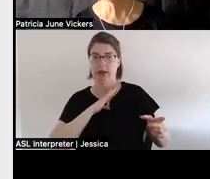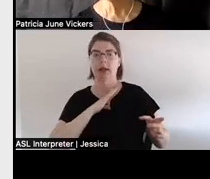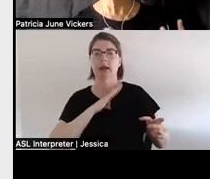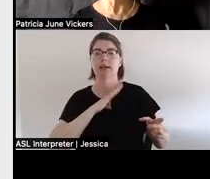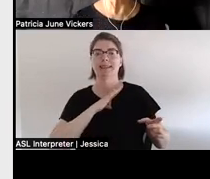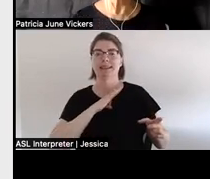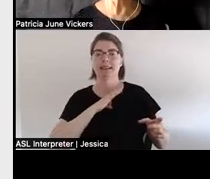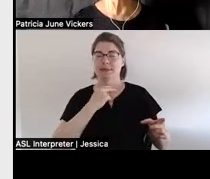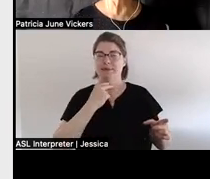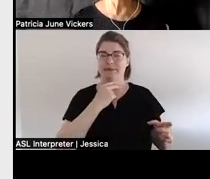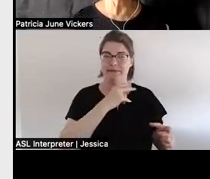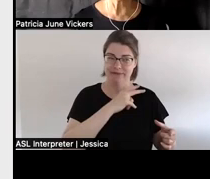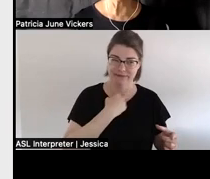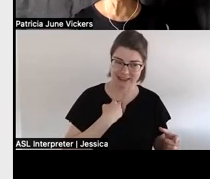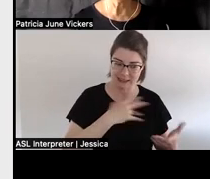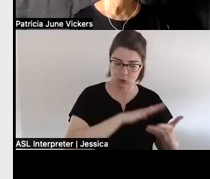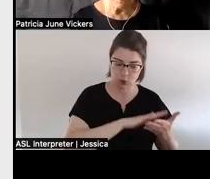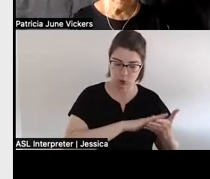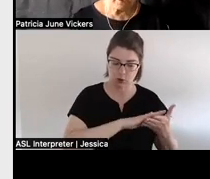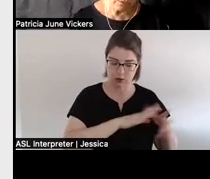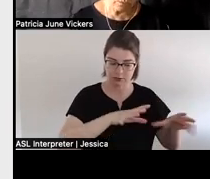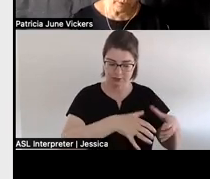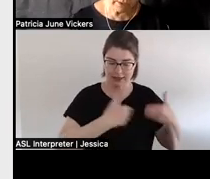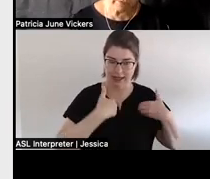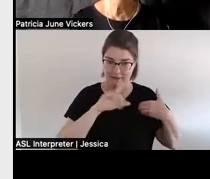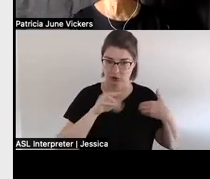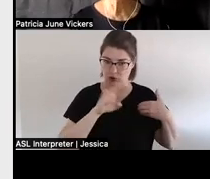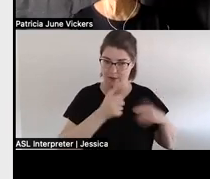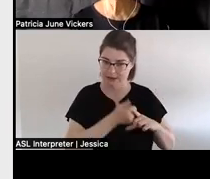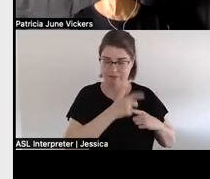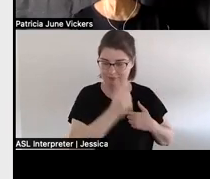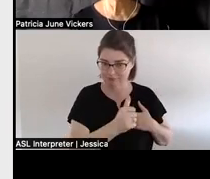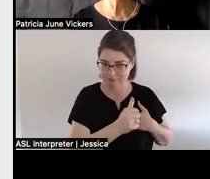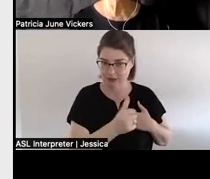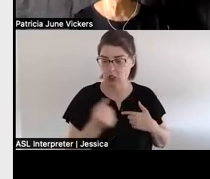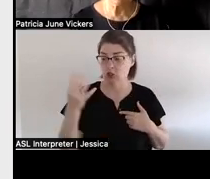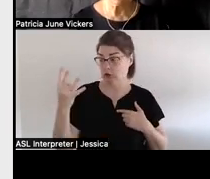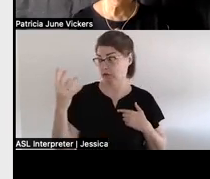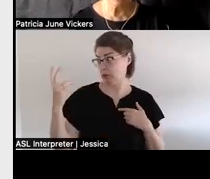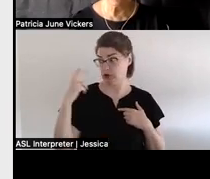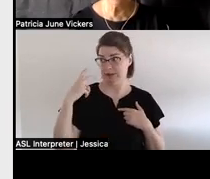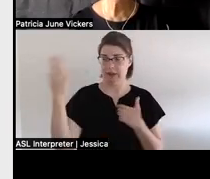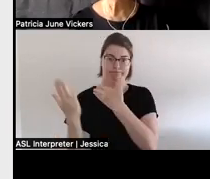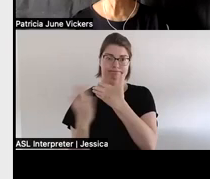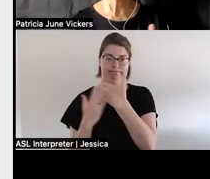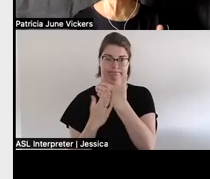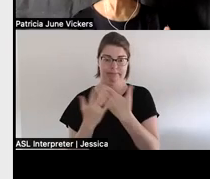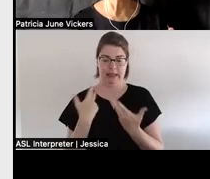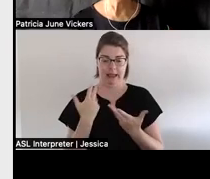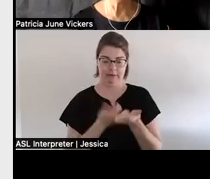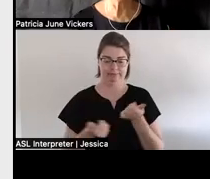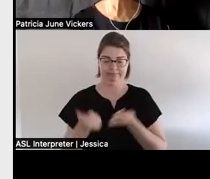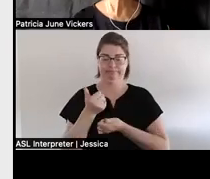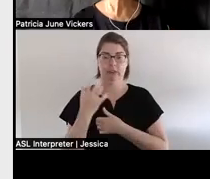school and the school didn't belong to a tribe so what the four chiefs advised was that there be a chief that